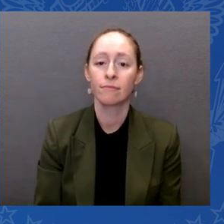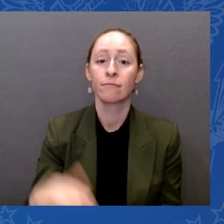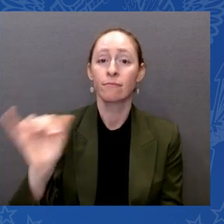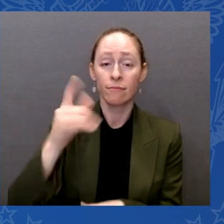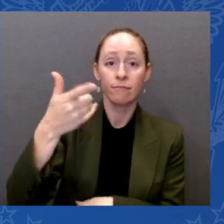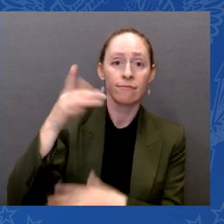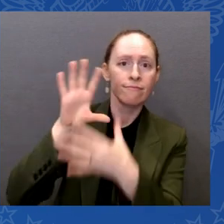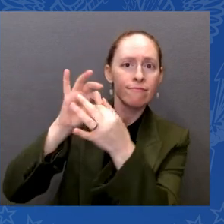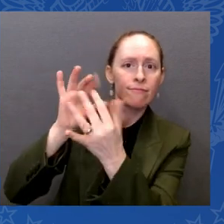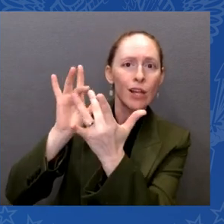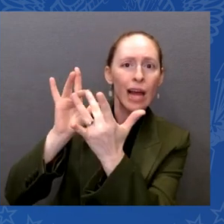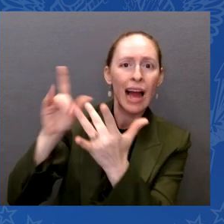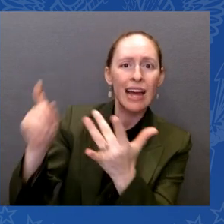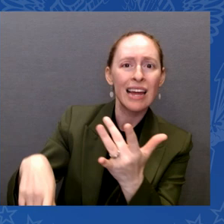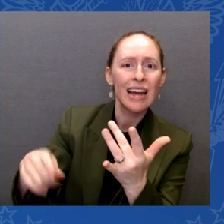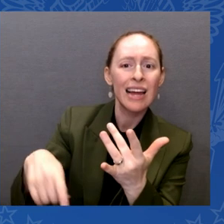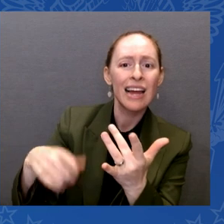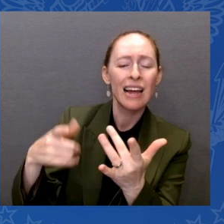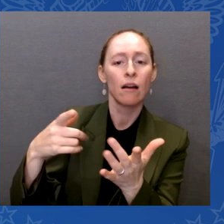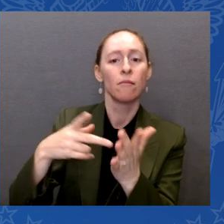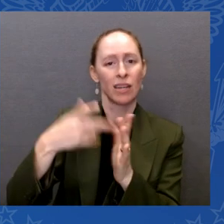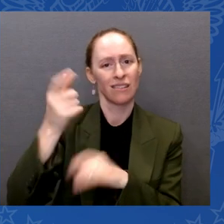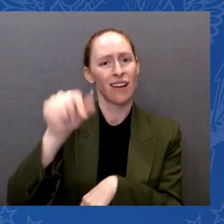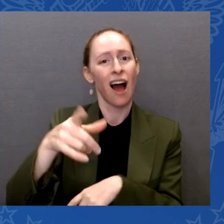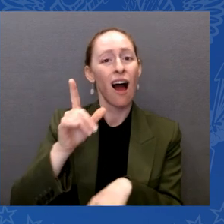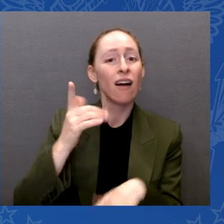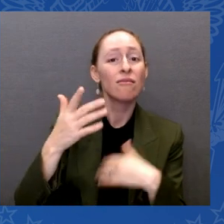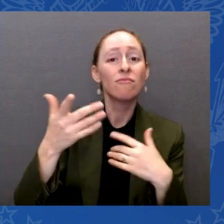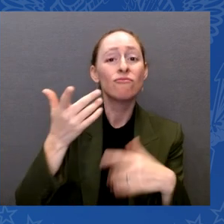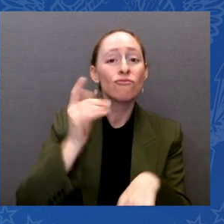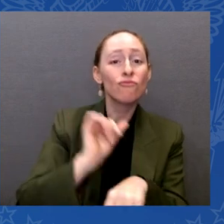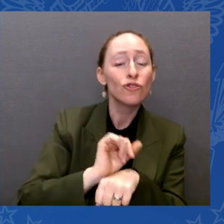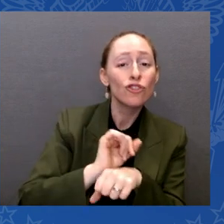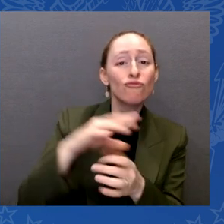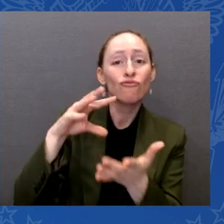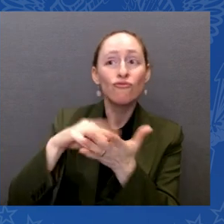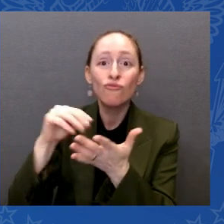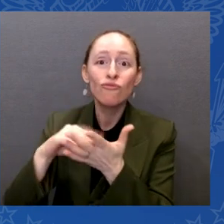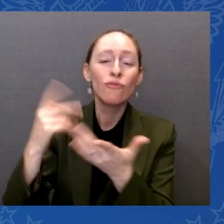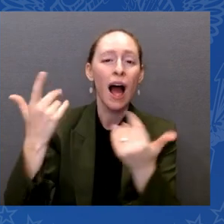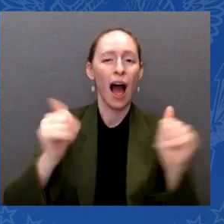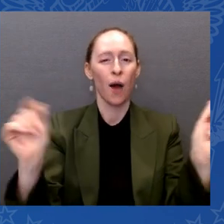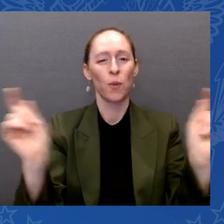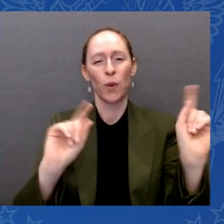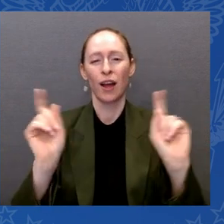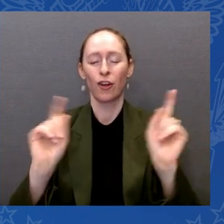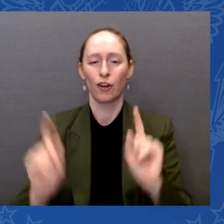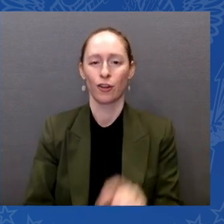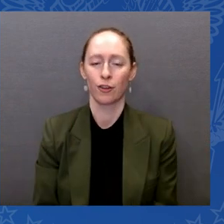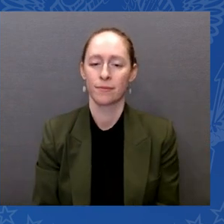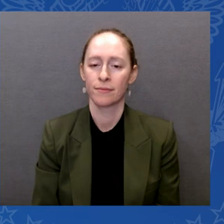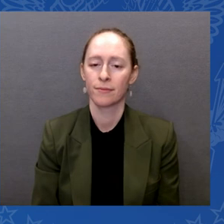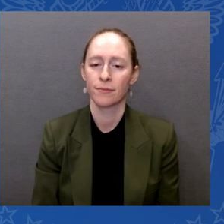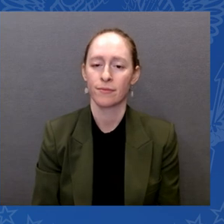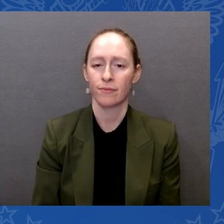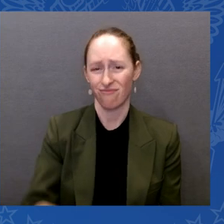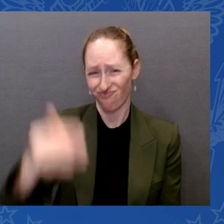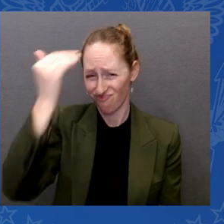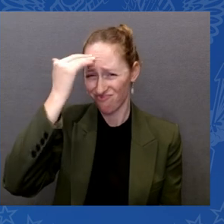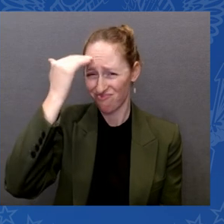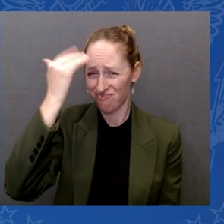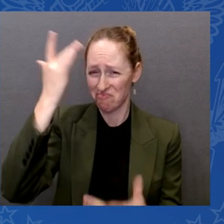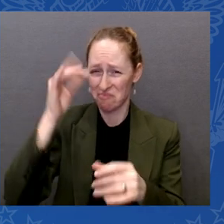And I know COVID-19 is hitting the disabilities community especially hard. The pain, the isolation, the